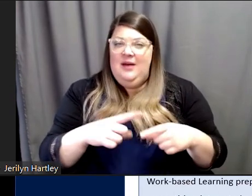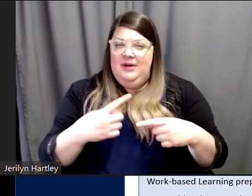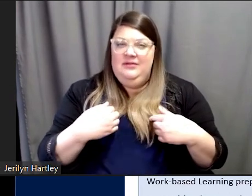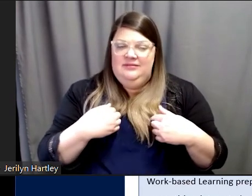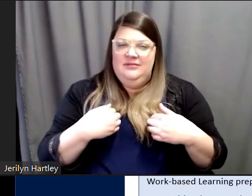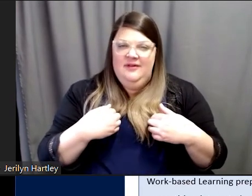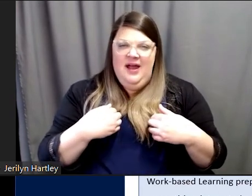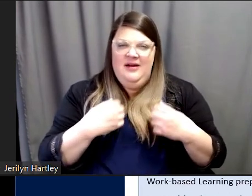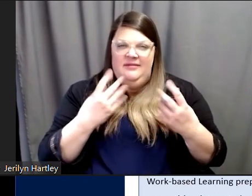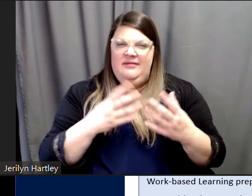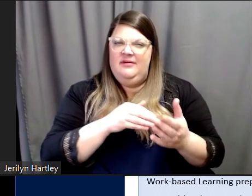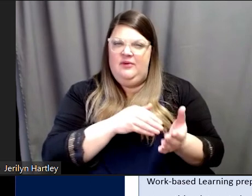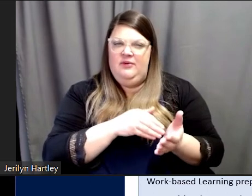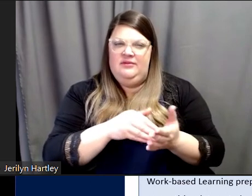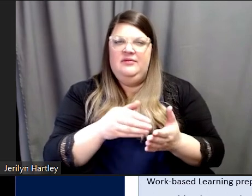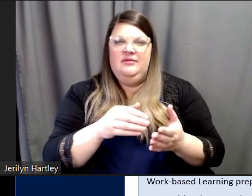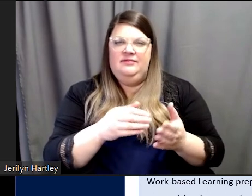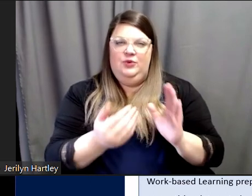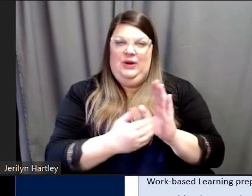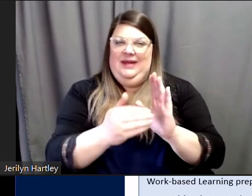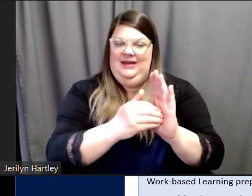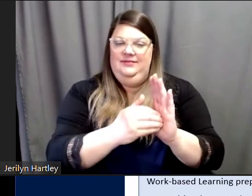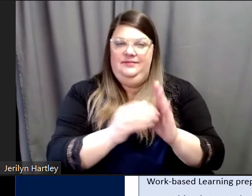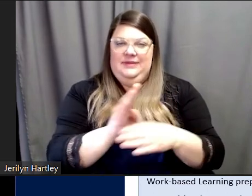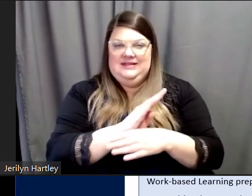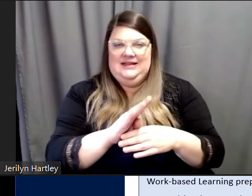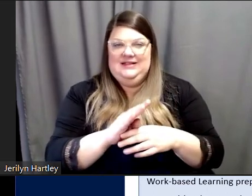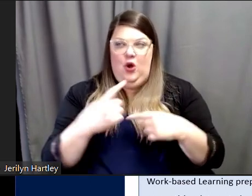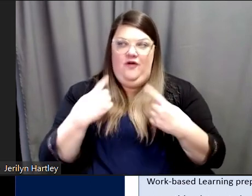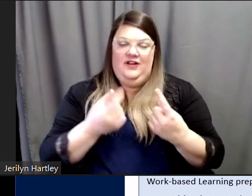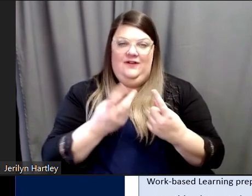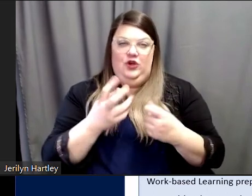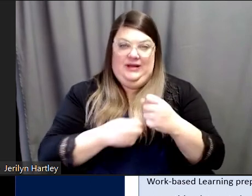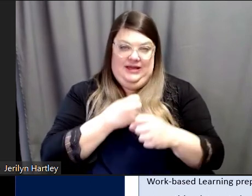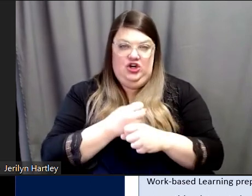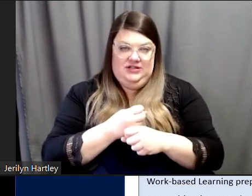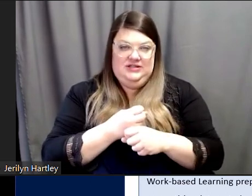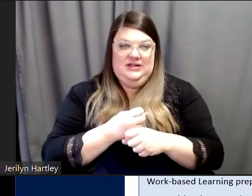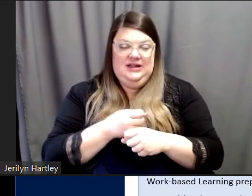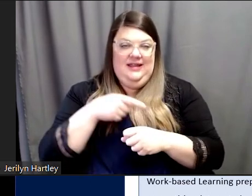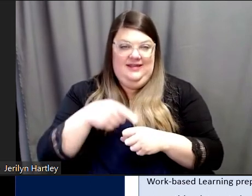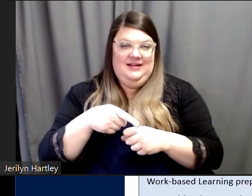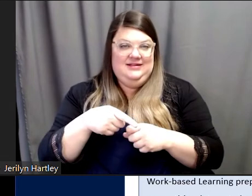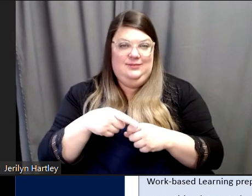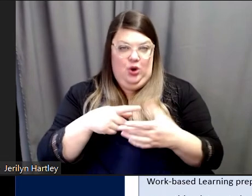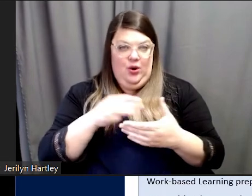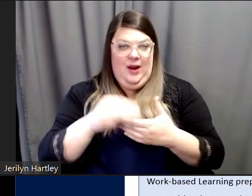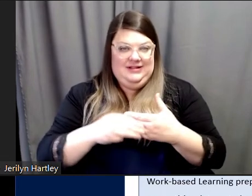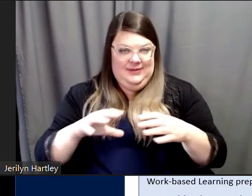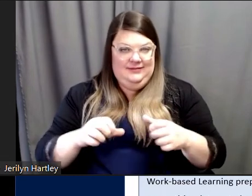businesses over the few years that the work-based learning program has been active. They are